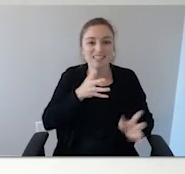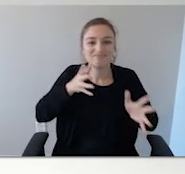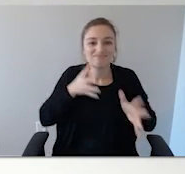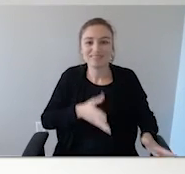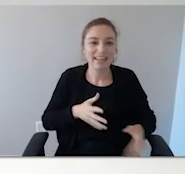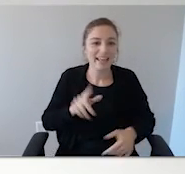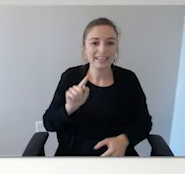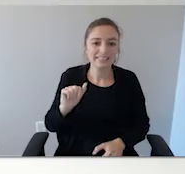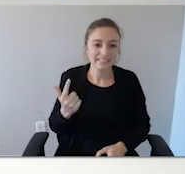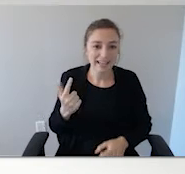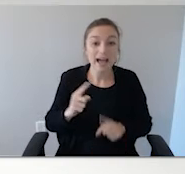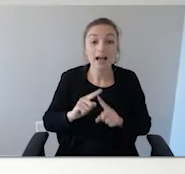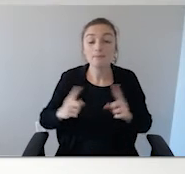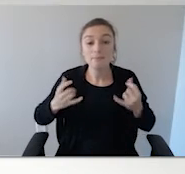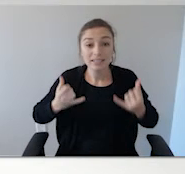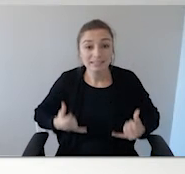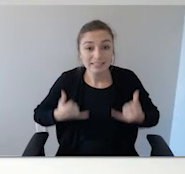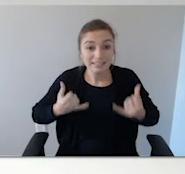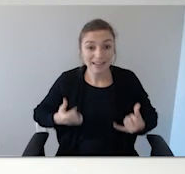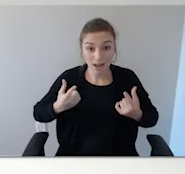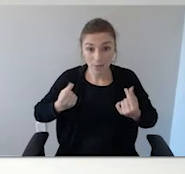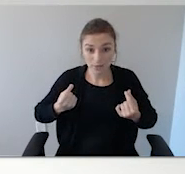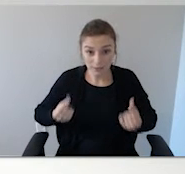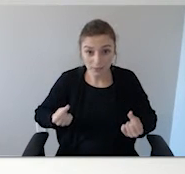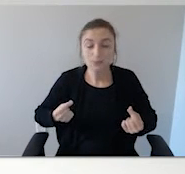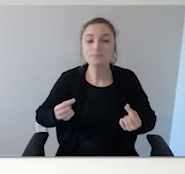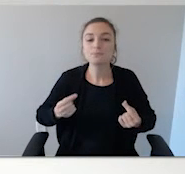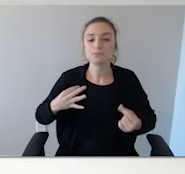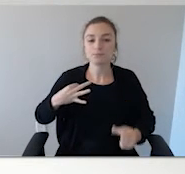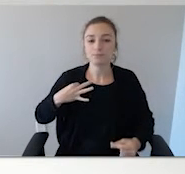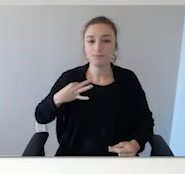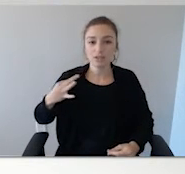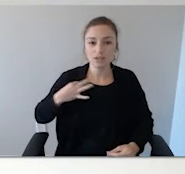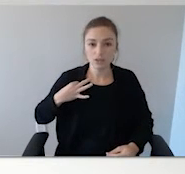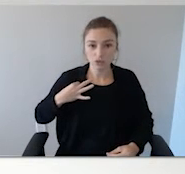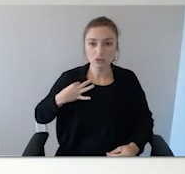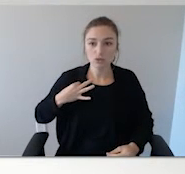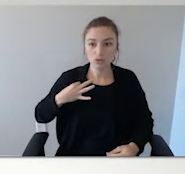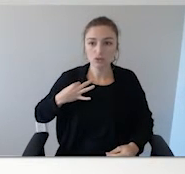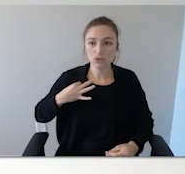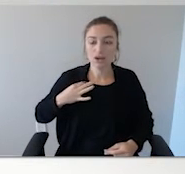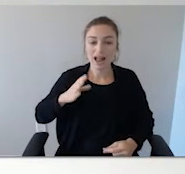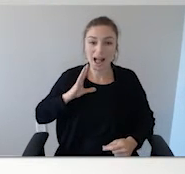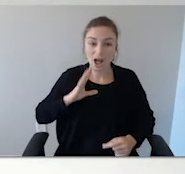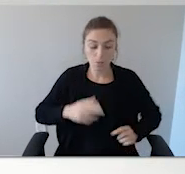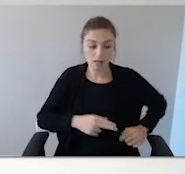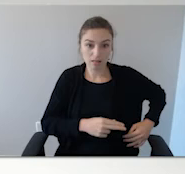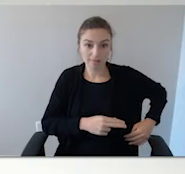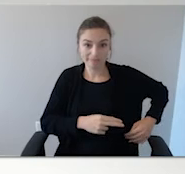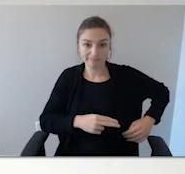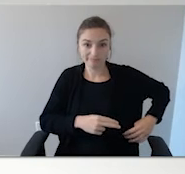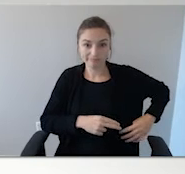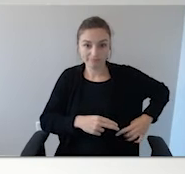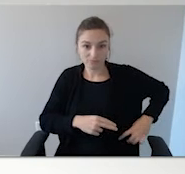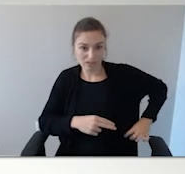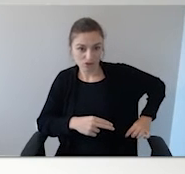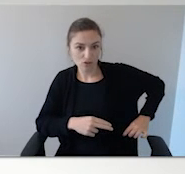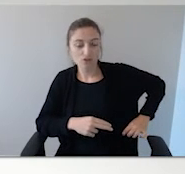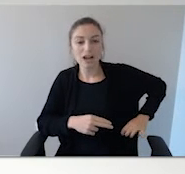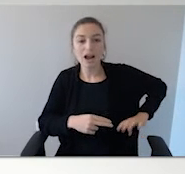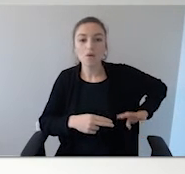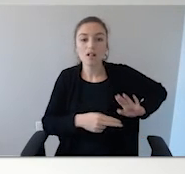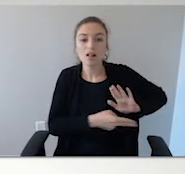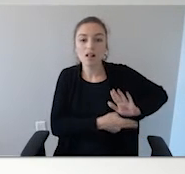what I'm doing with his tags is bottom left corner of his shirt, that's where they're being ironed. Instead of the neck, where it's going to irritate him,